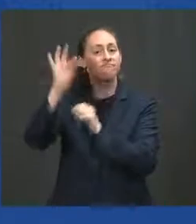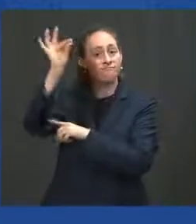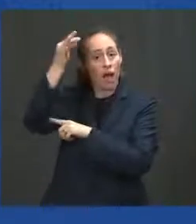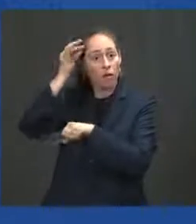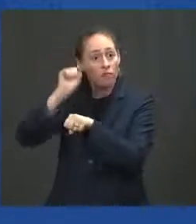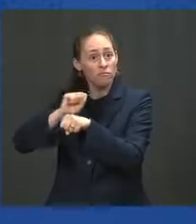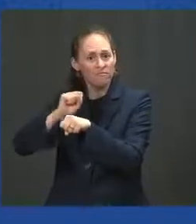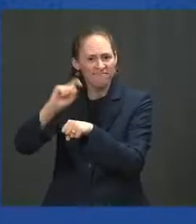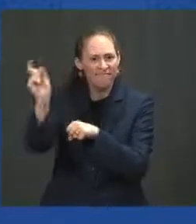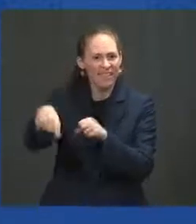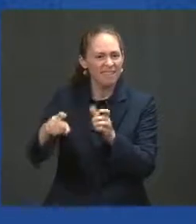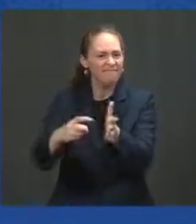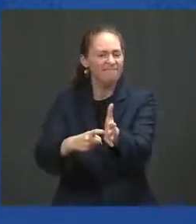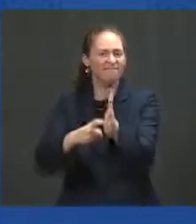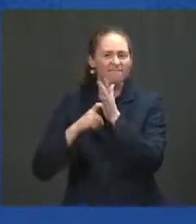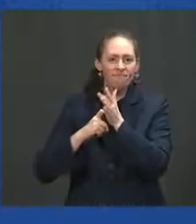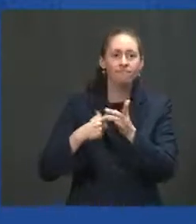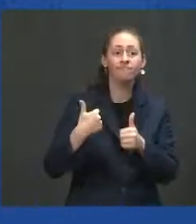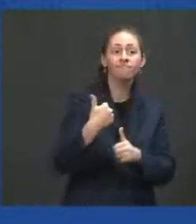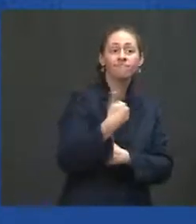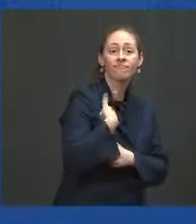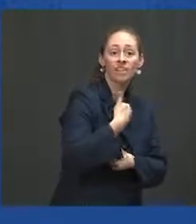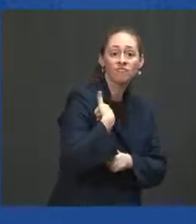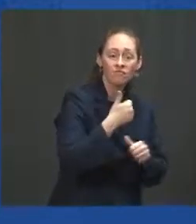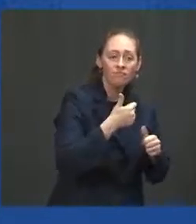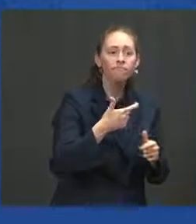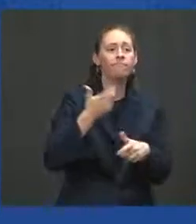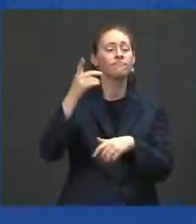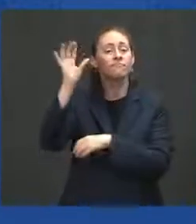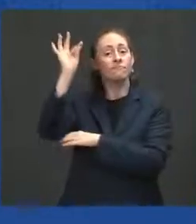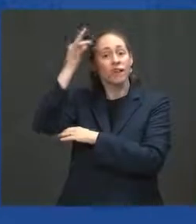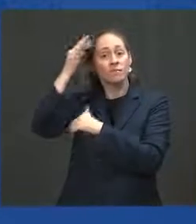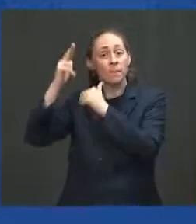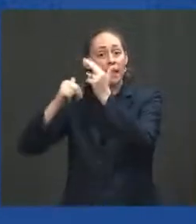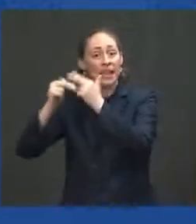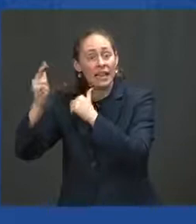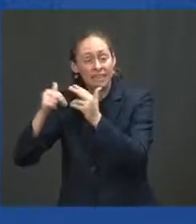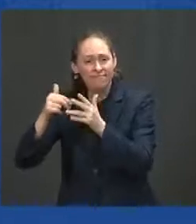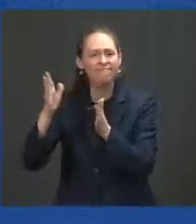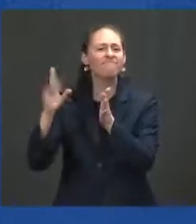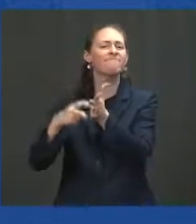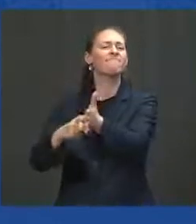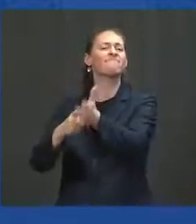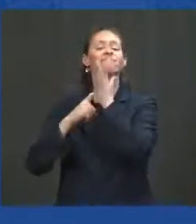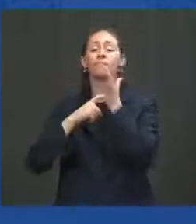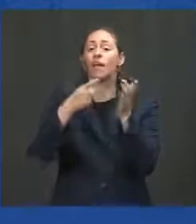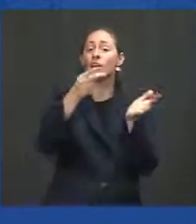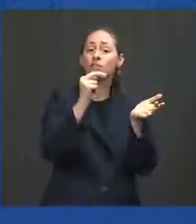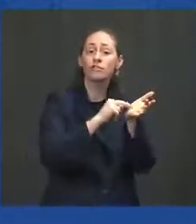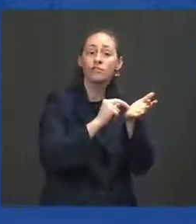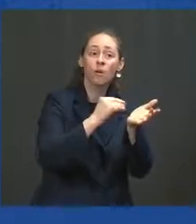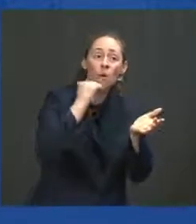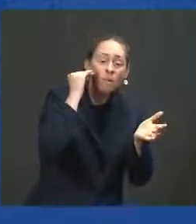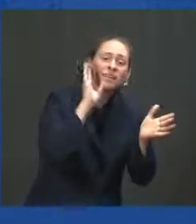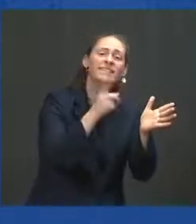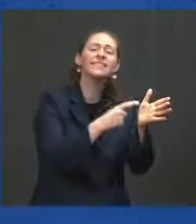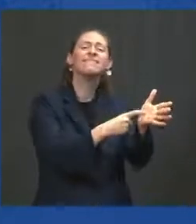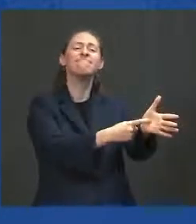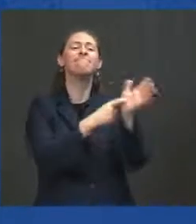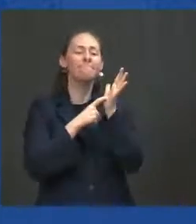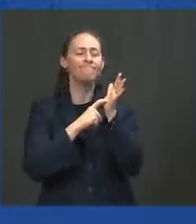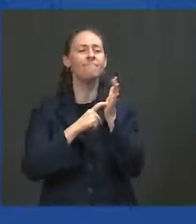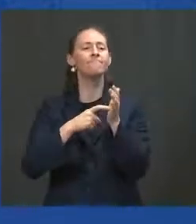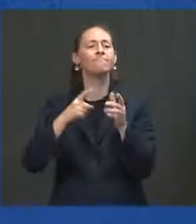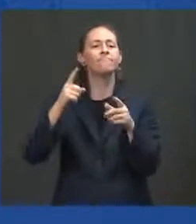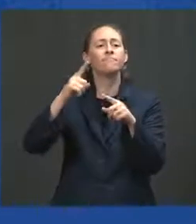people who work in federal medical facilities, and nursing home workers. Governors, mayors, and private sector leaders have done